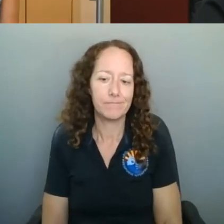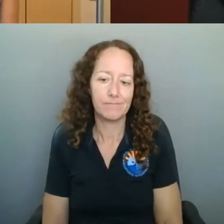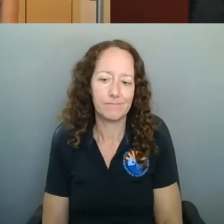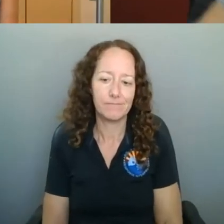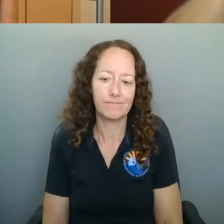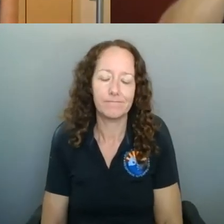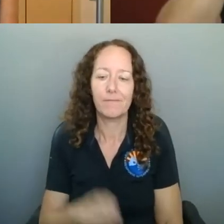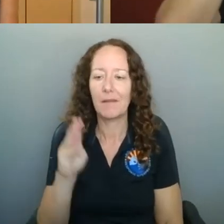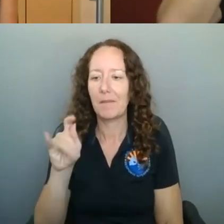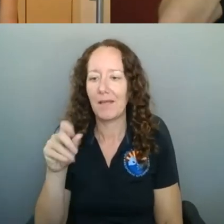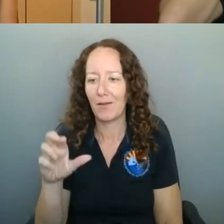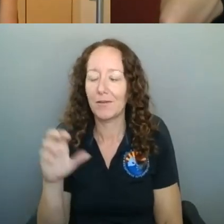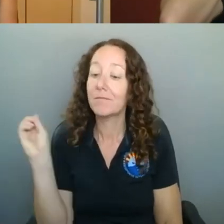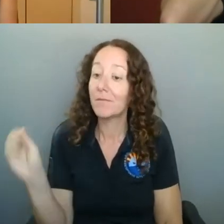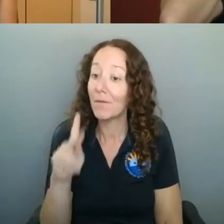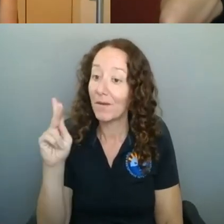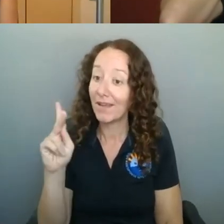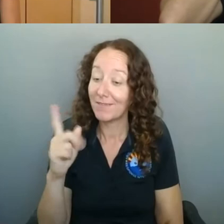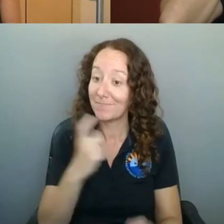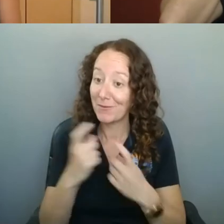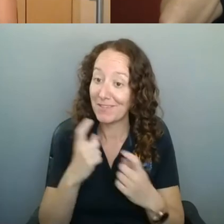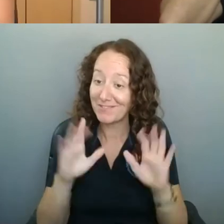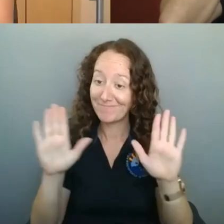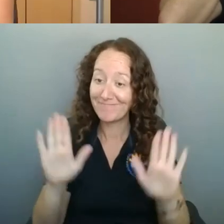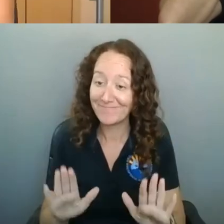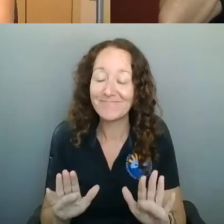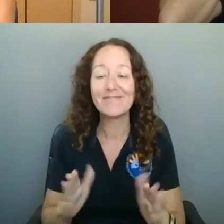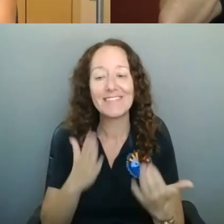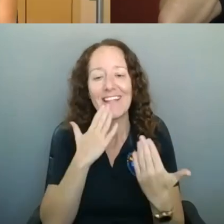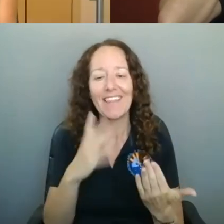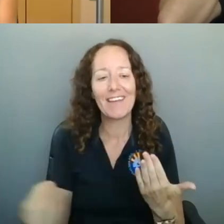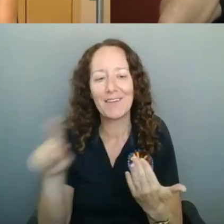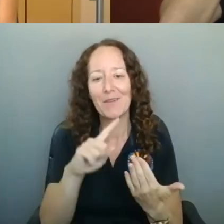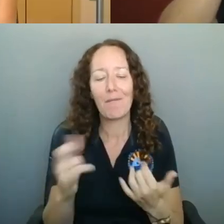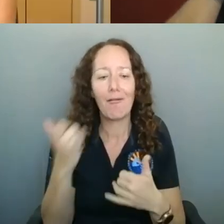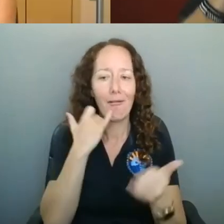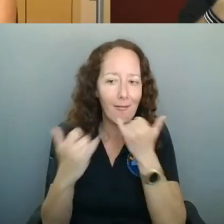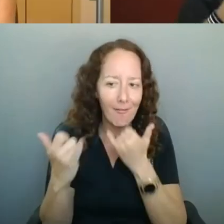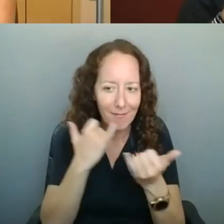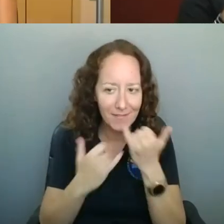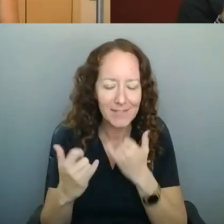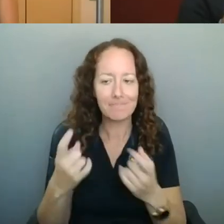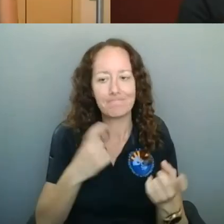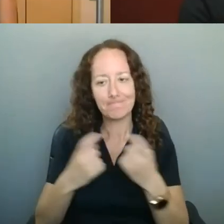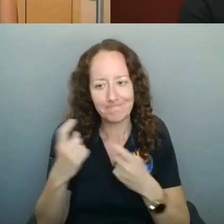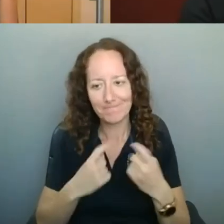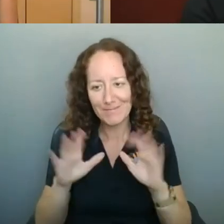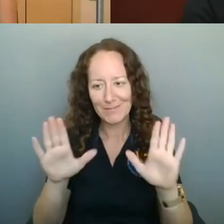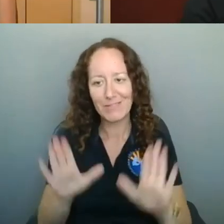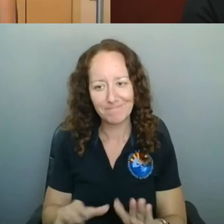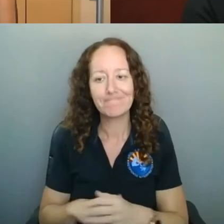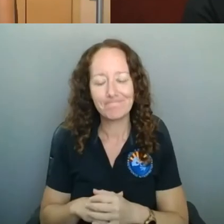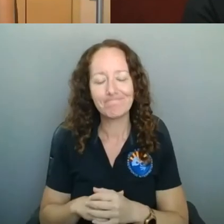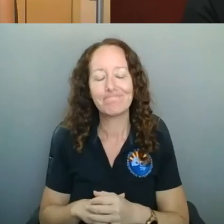All right. Well, really good questions. I want to thank everybody for calling in and asking great questions.